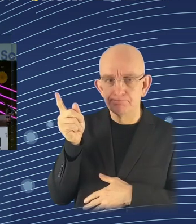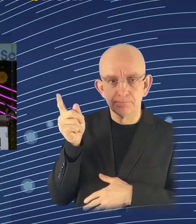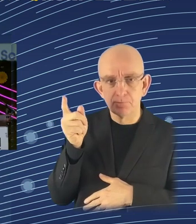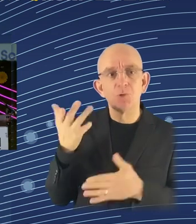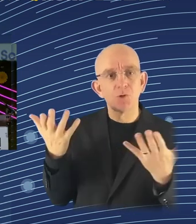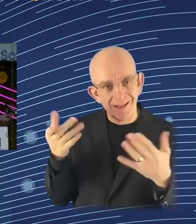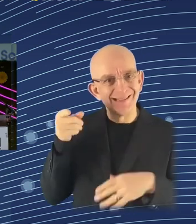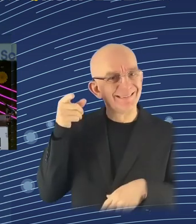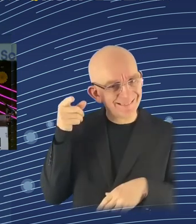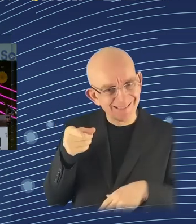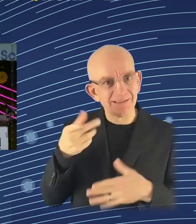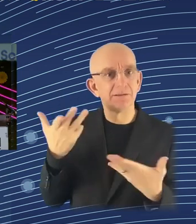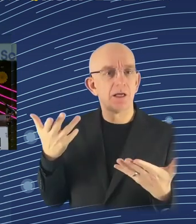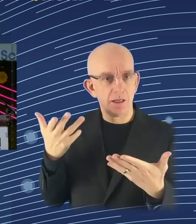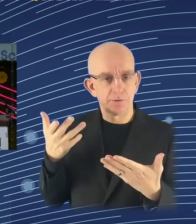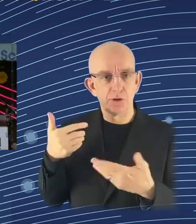replace.